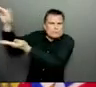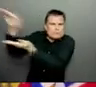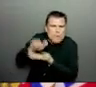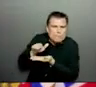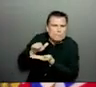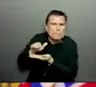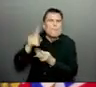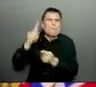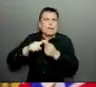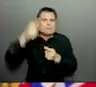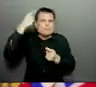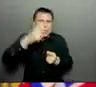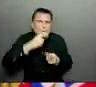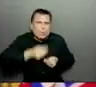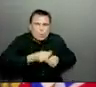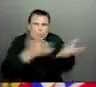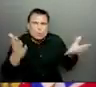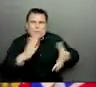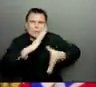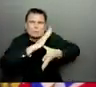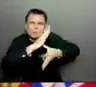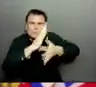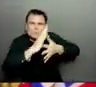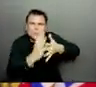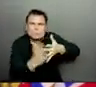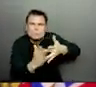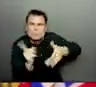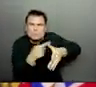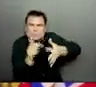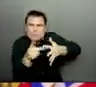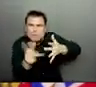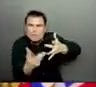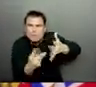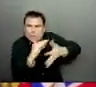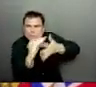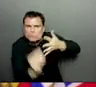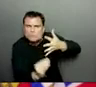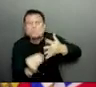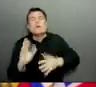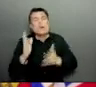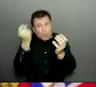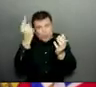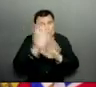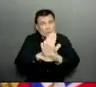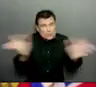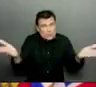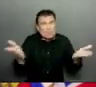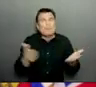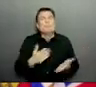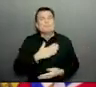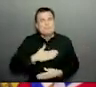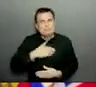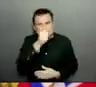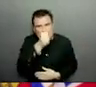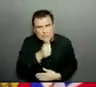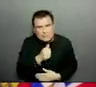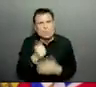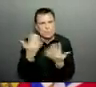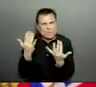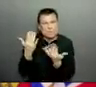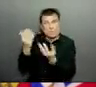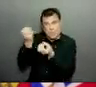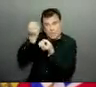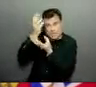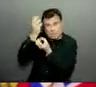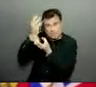So please be patient, and as information becomes available, we will be sharing it. I know as well, many